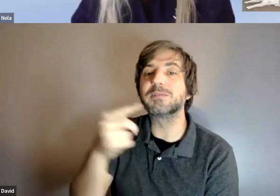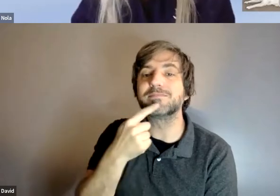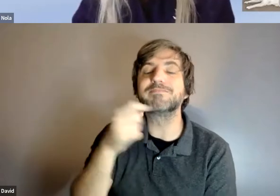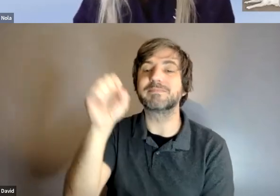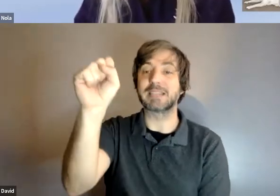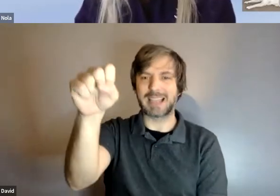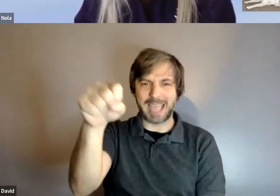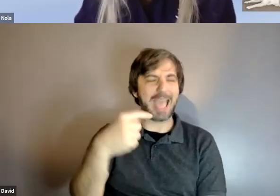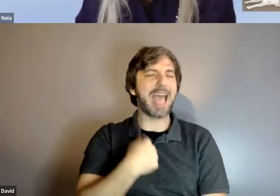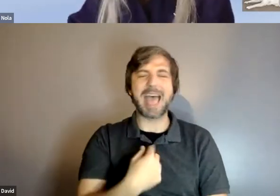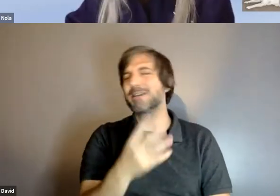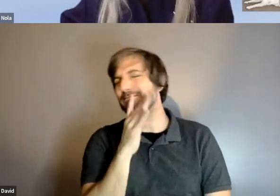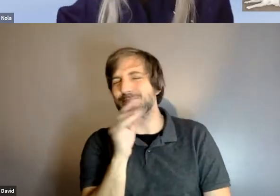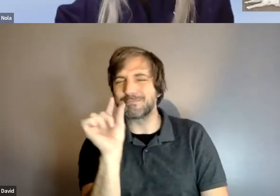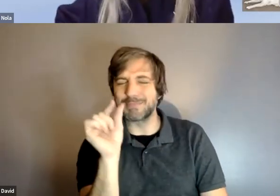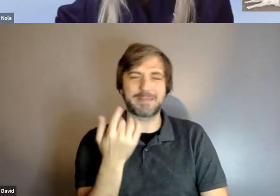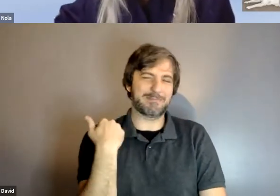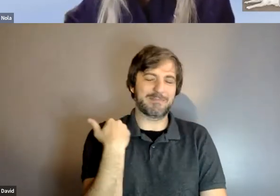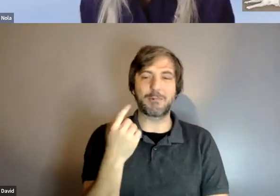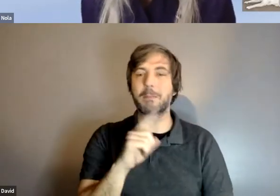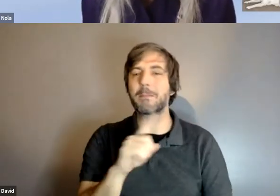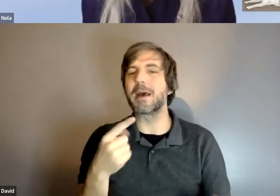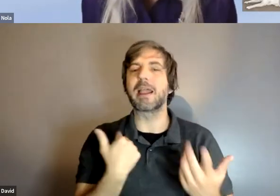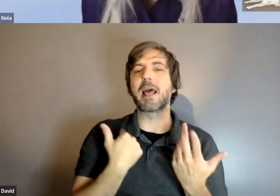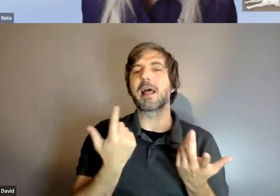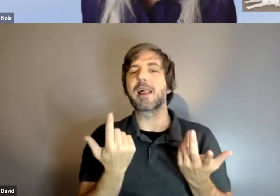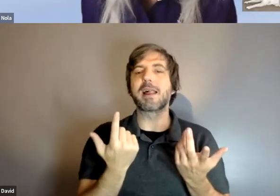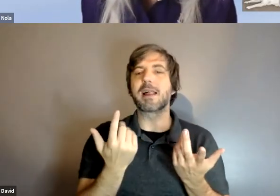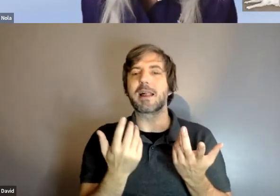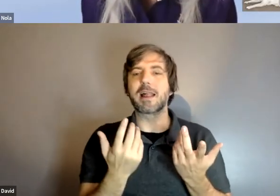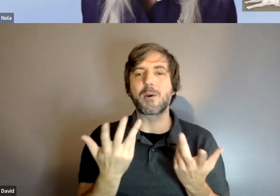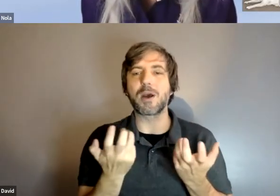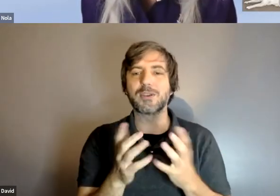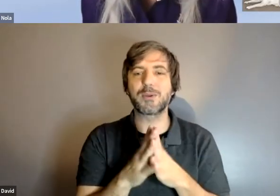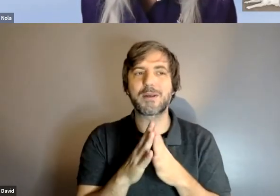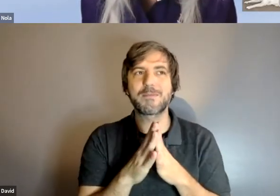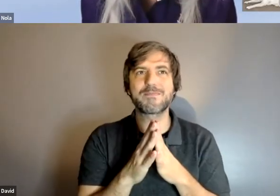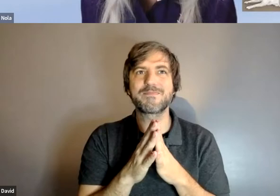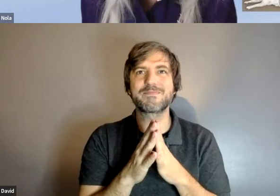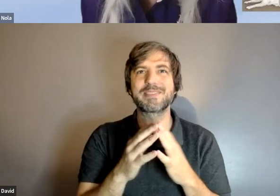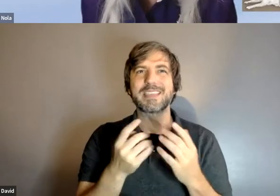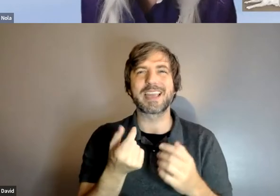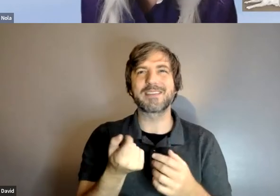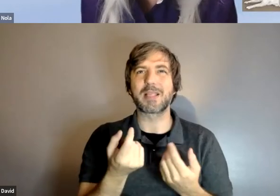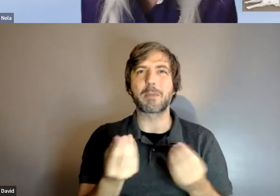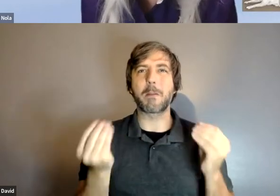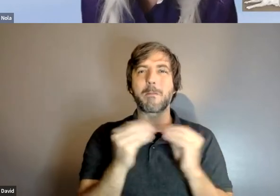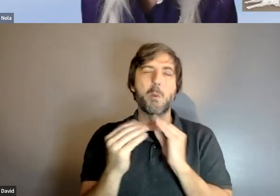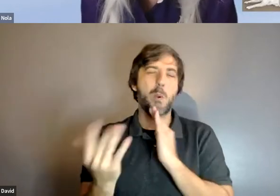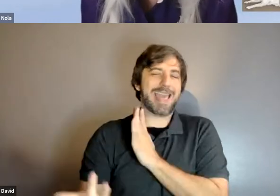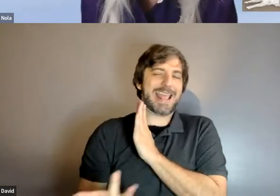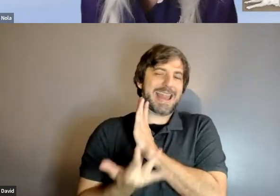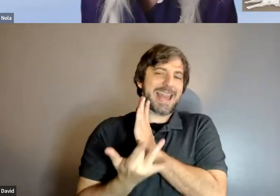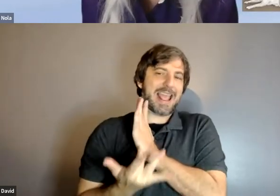talked a little about this earlier but i wanted maybe get a little a little in depth of of a little bit more kind of like a technical piece of